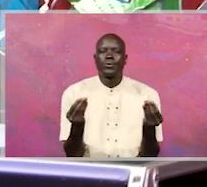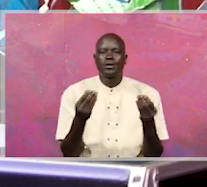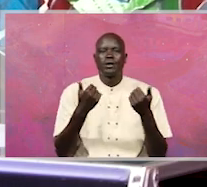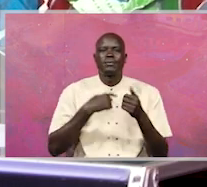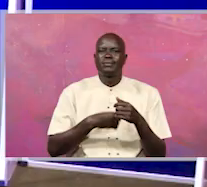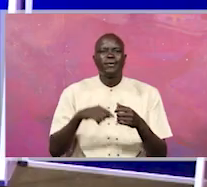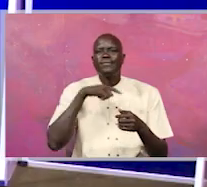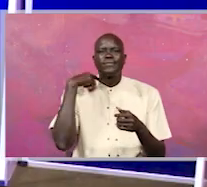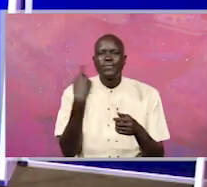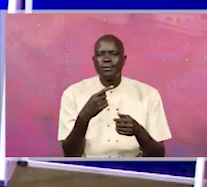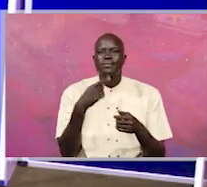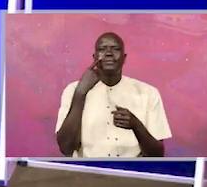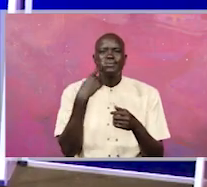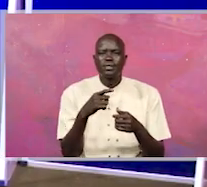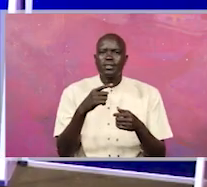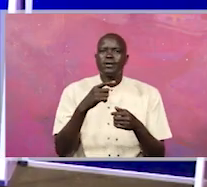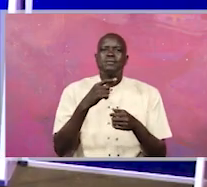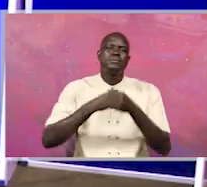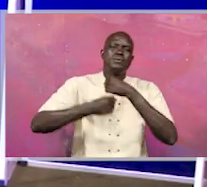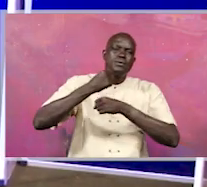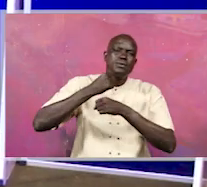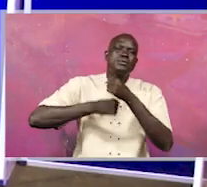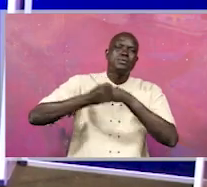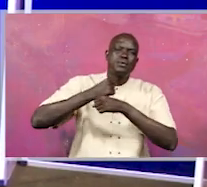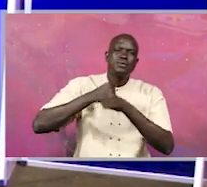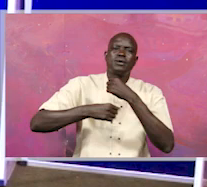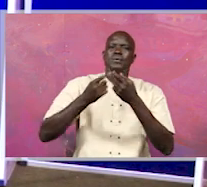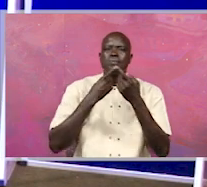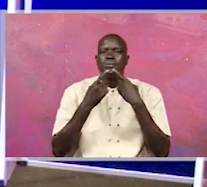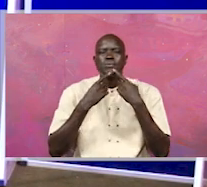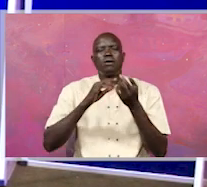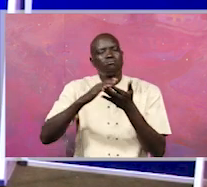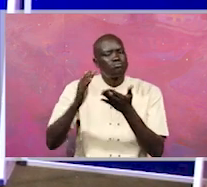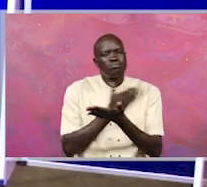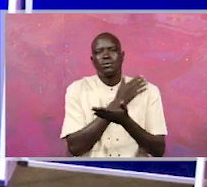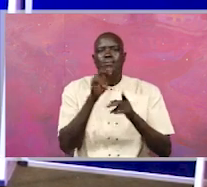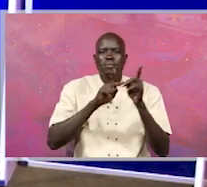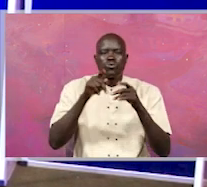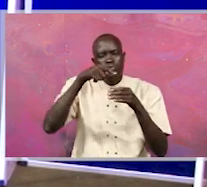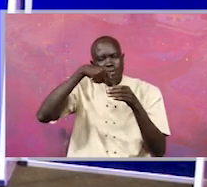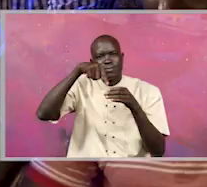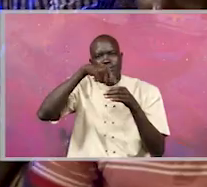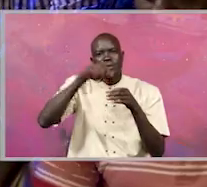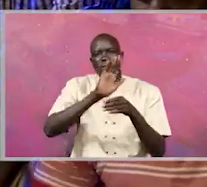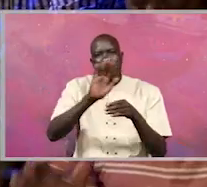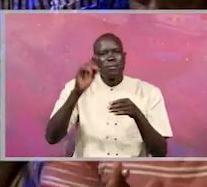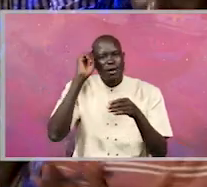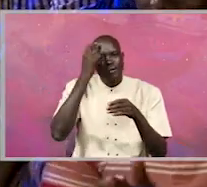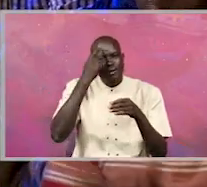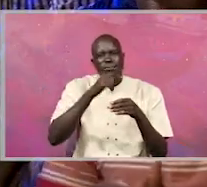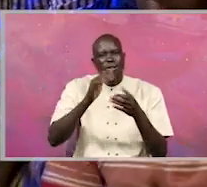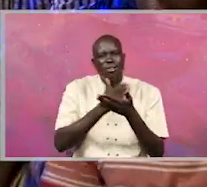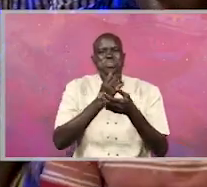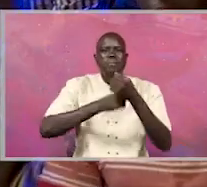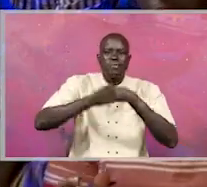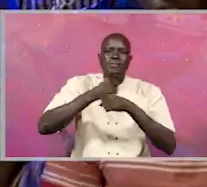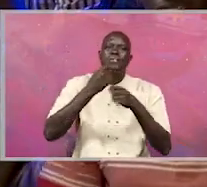that I don't know how many years down the road you're still talking of ruthlessly uprooting people that are within your same government to fight corruption. I